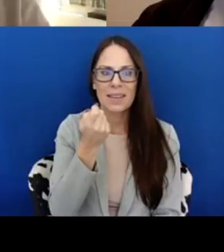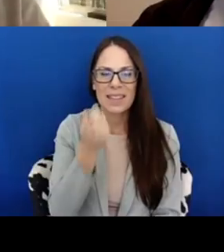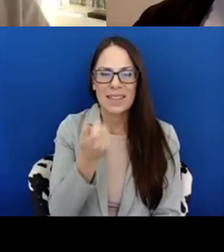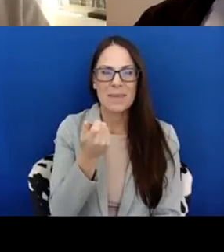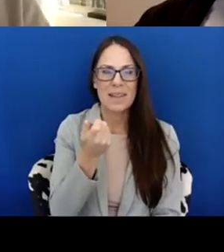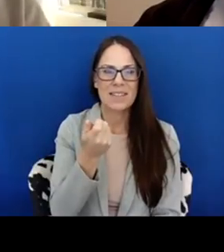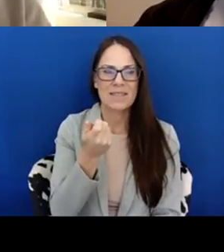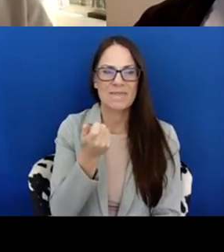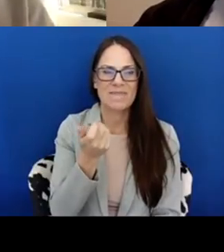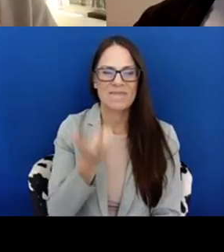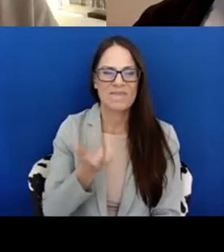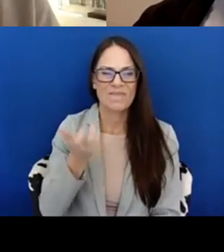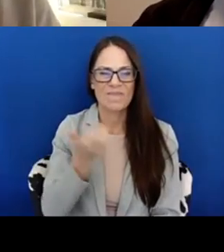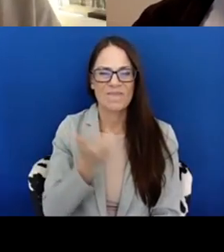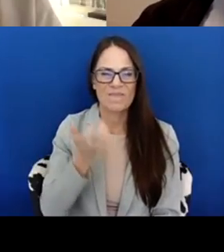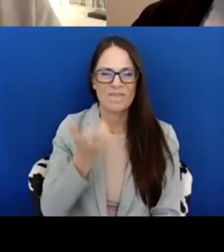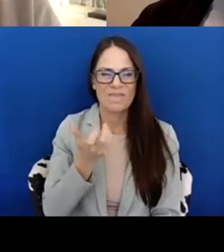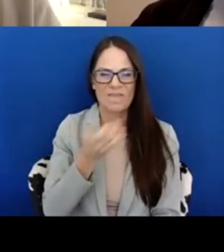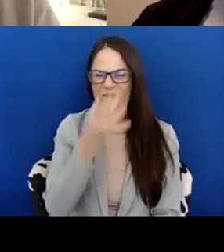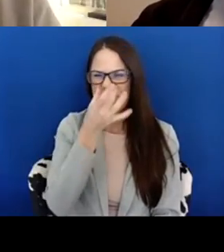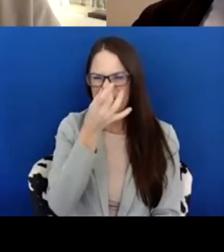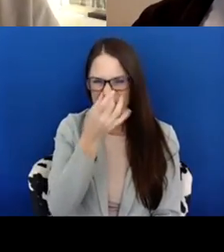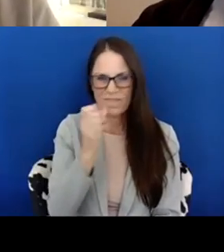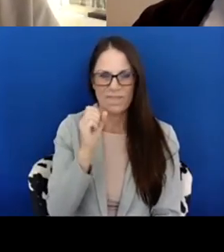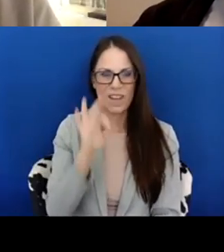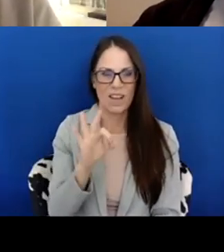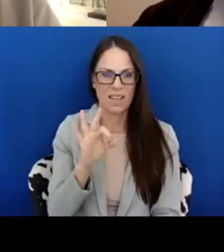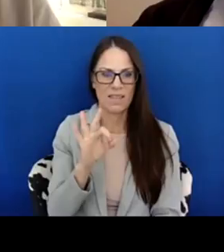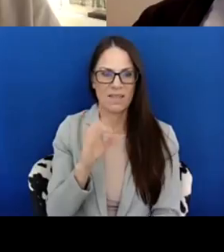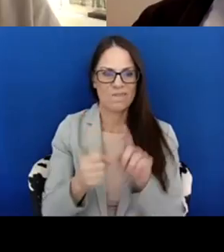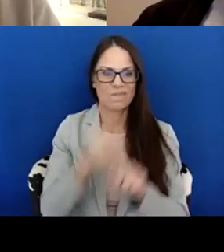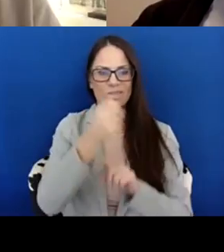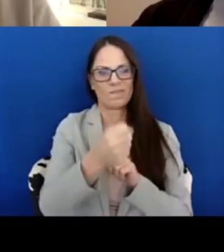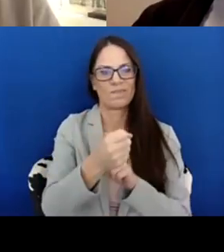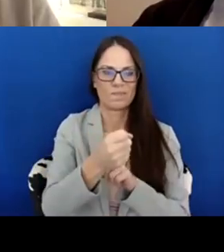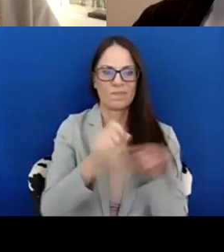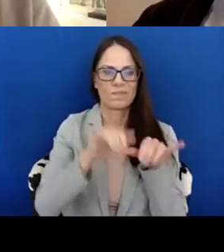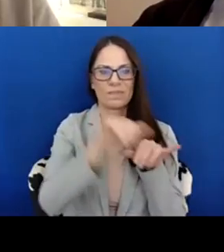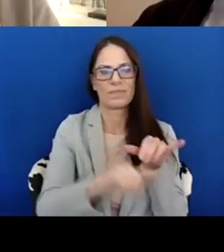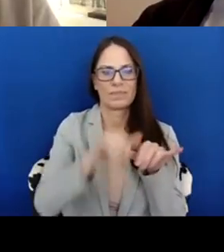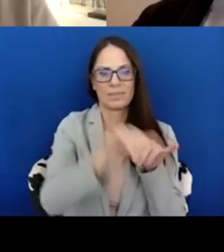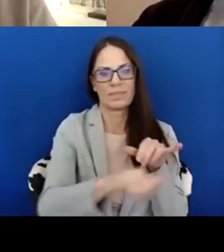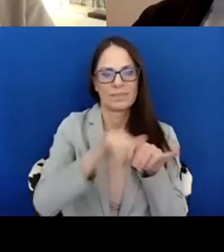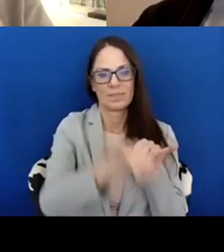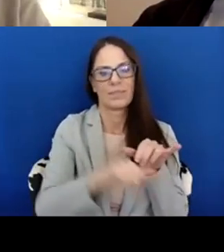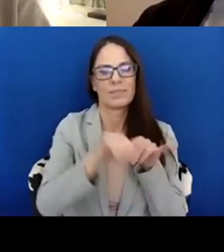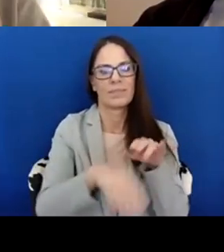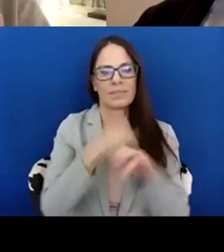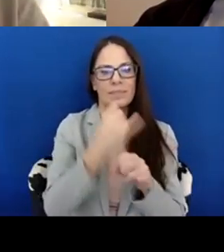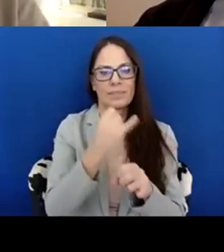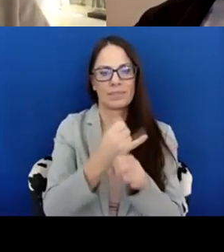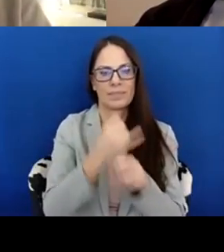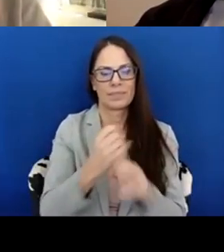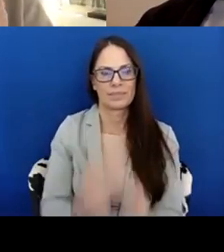that, that odor of institutionalization. And, uh, you know, again, again,